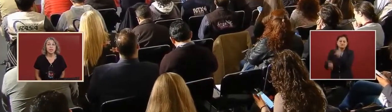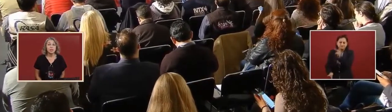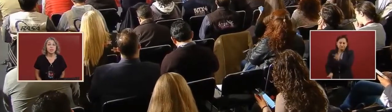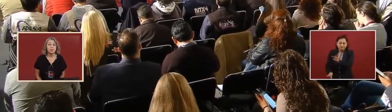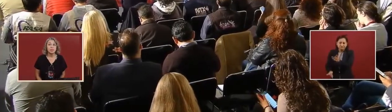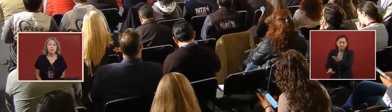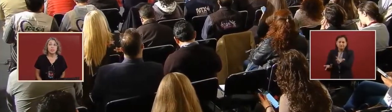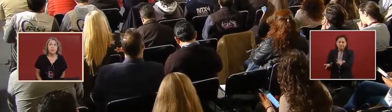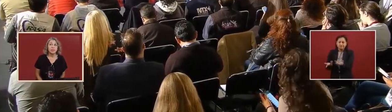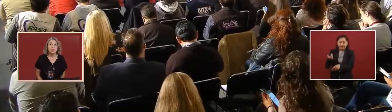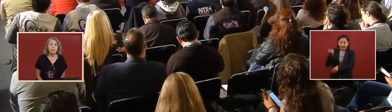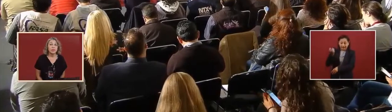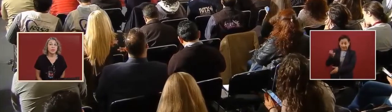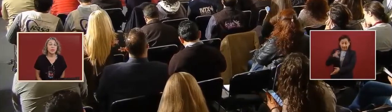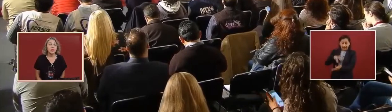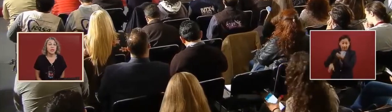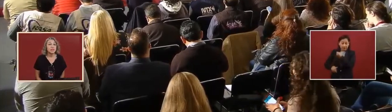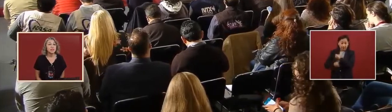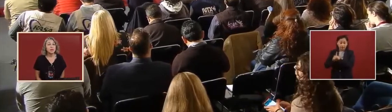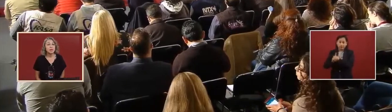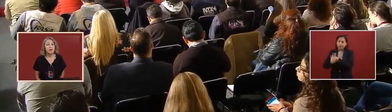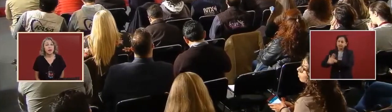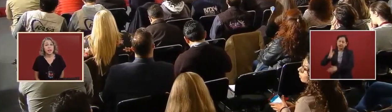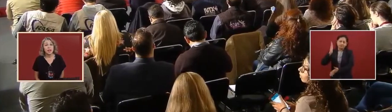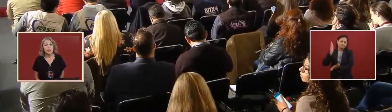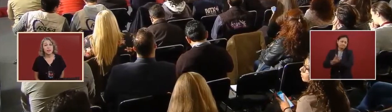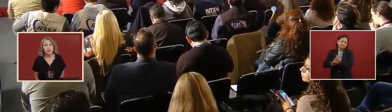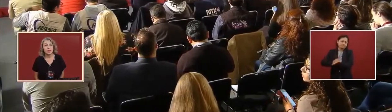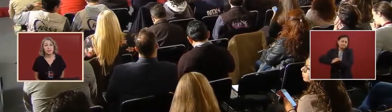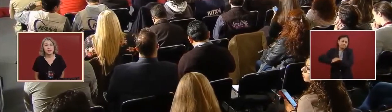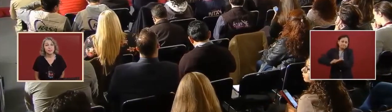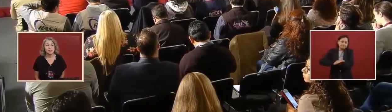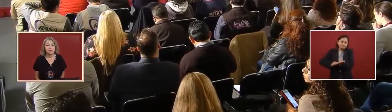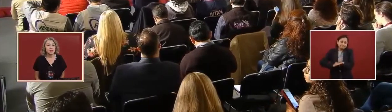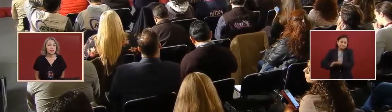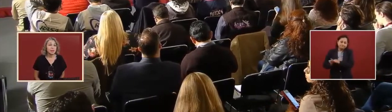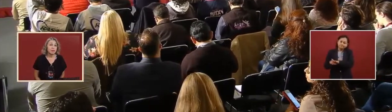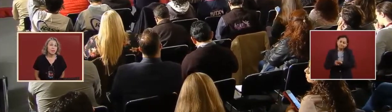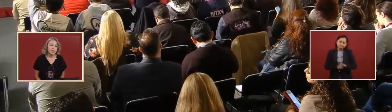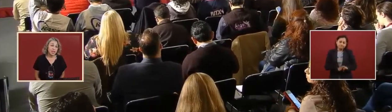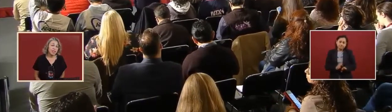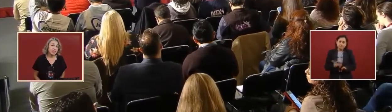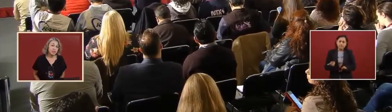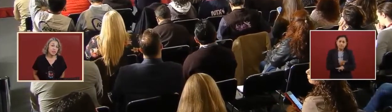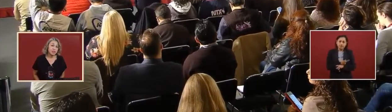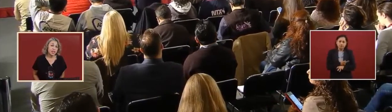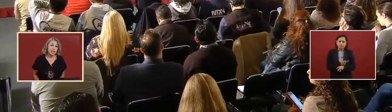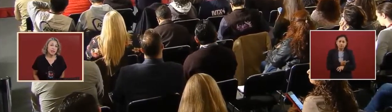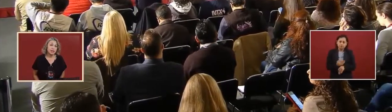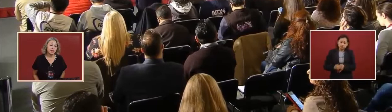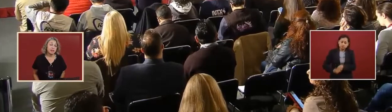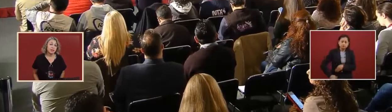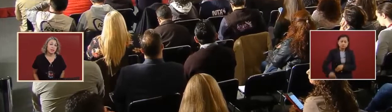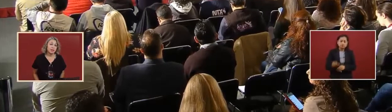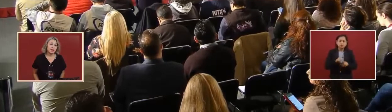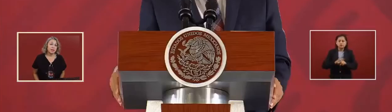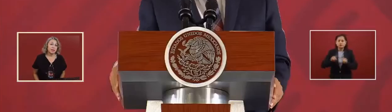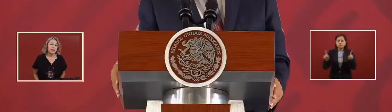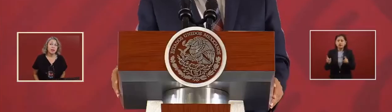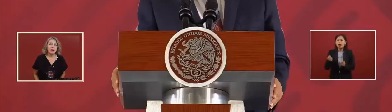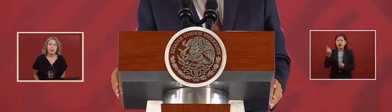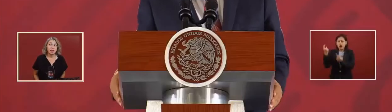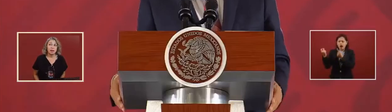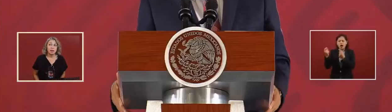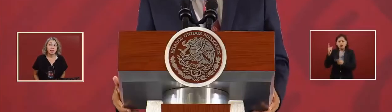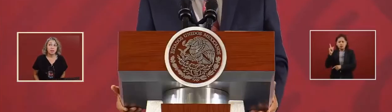And some are angry about this. But they need to understand that, and fortunately